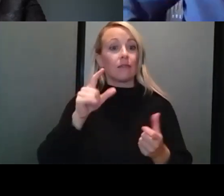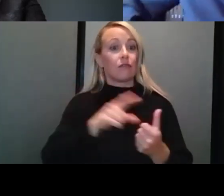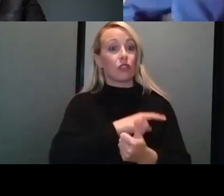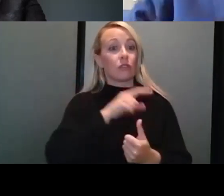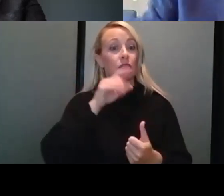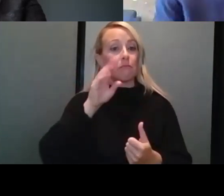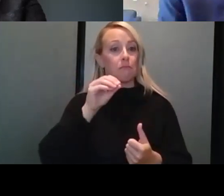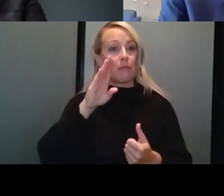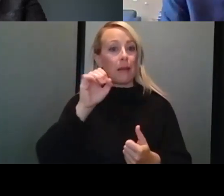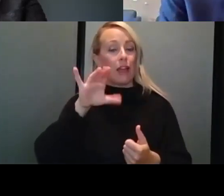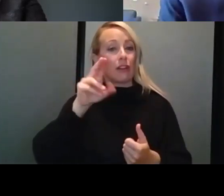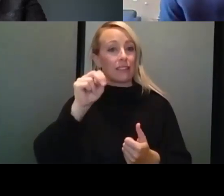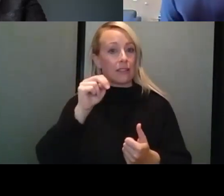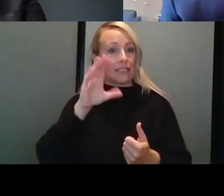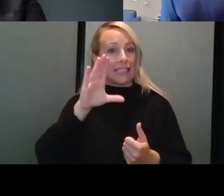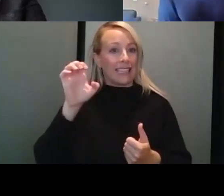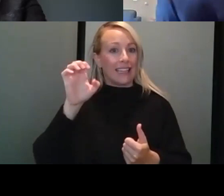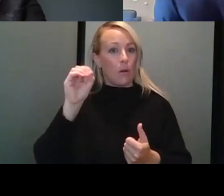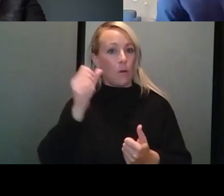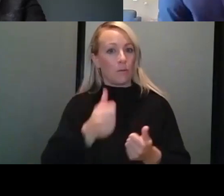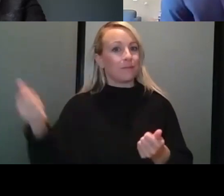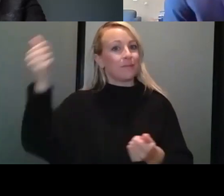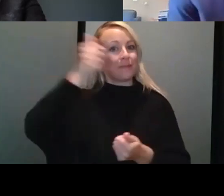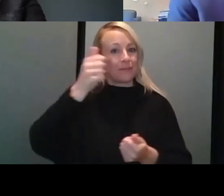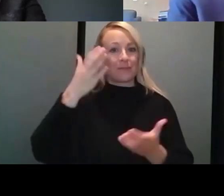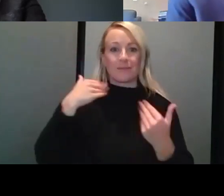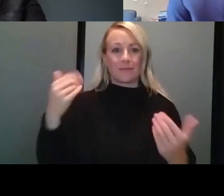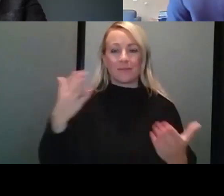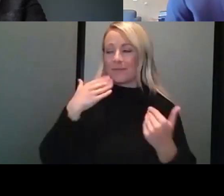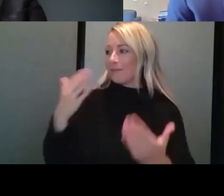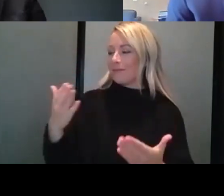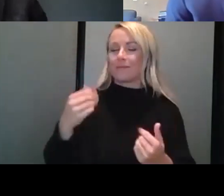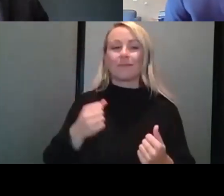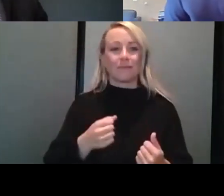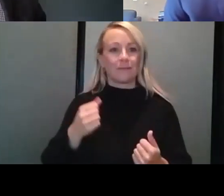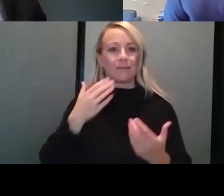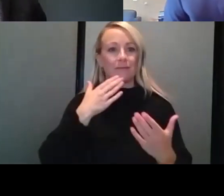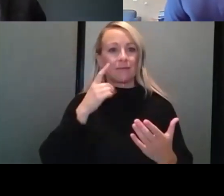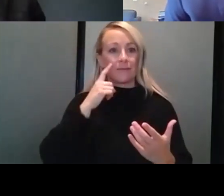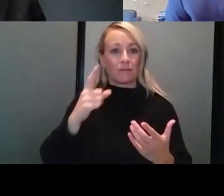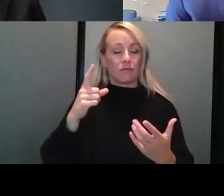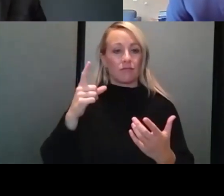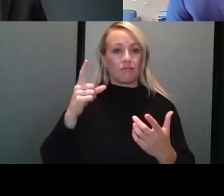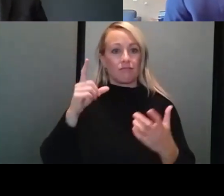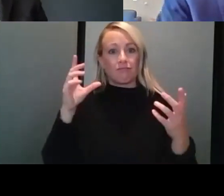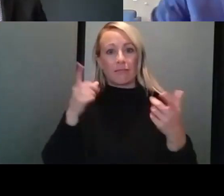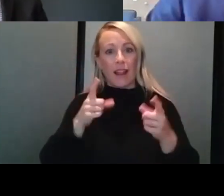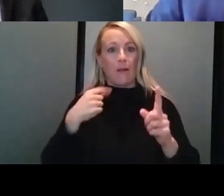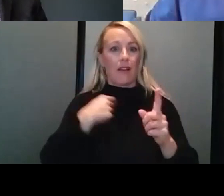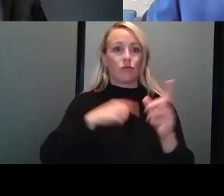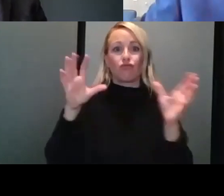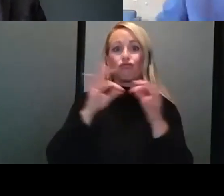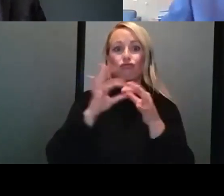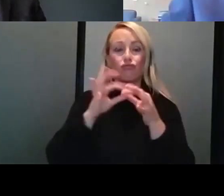the CEO. Thank you for joining us. Yeah, thank you. And thanks to everybody for hearing us, letting us tell our story a little bit. I